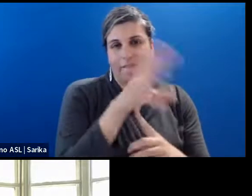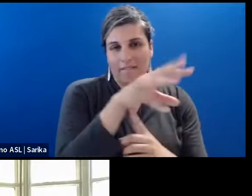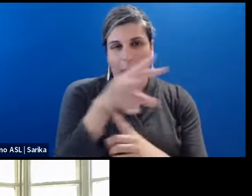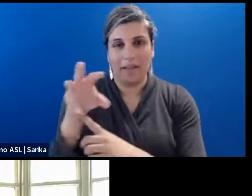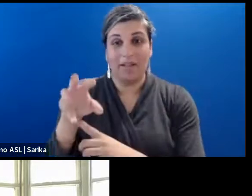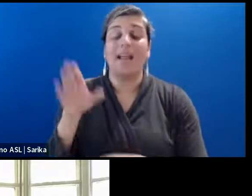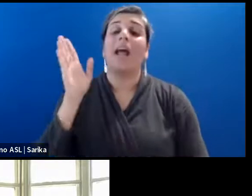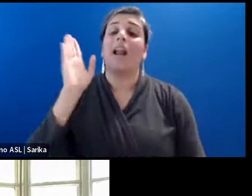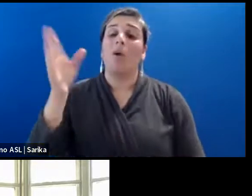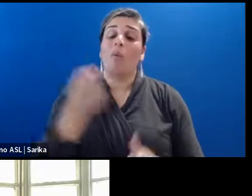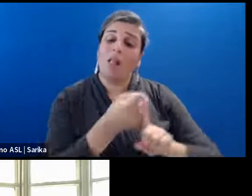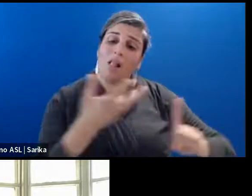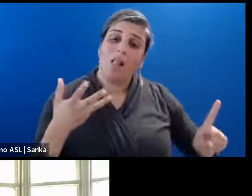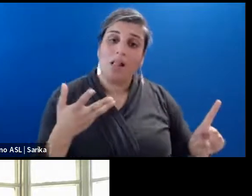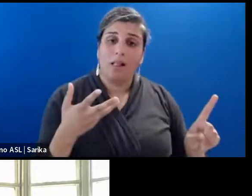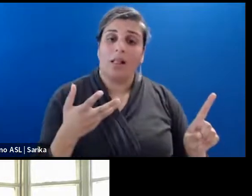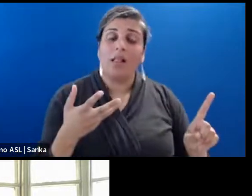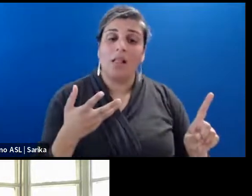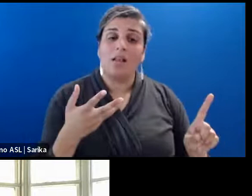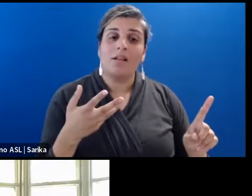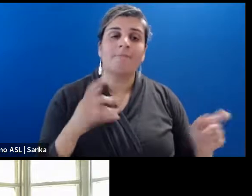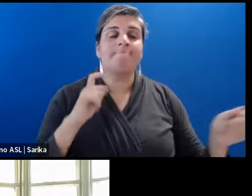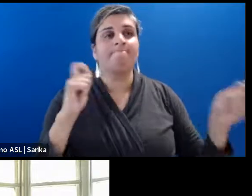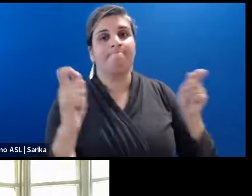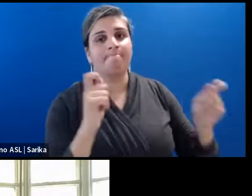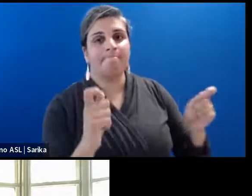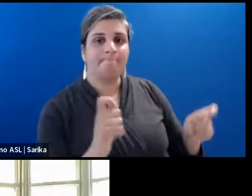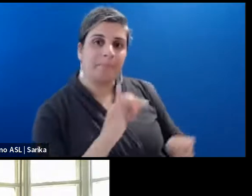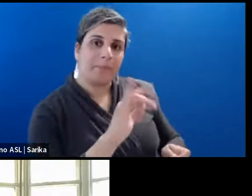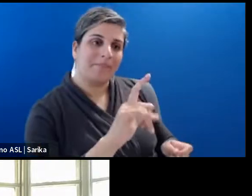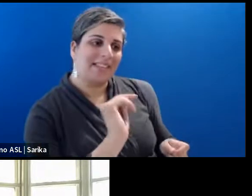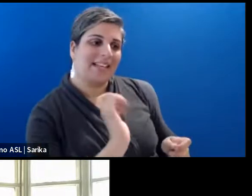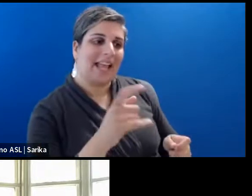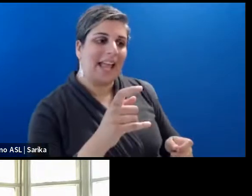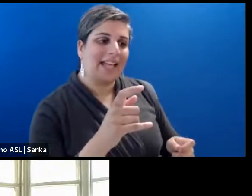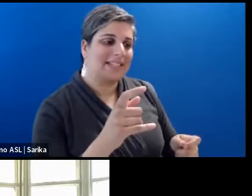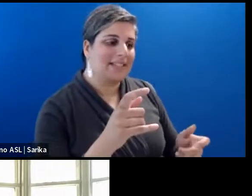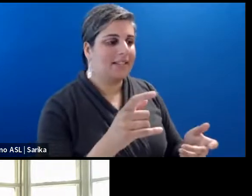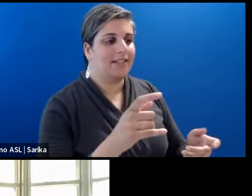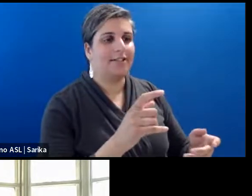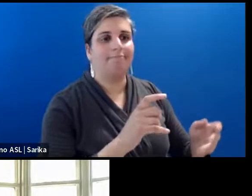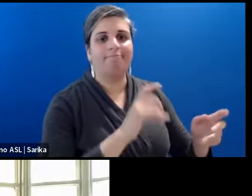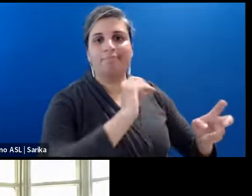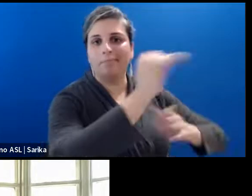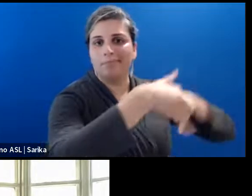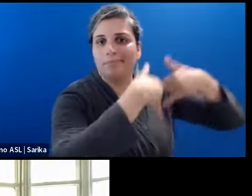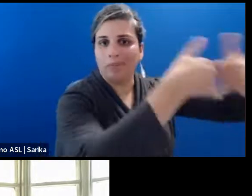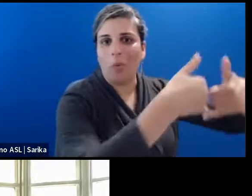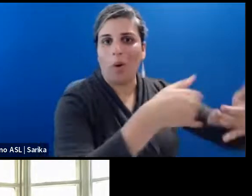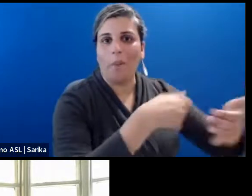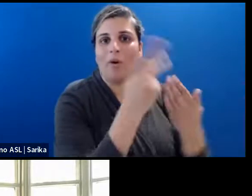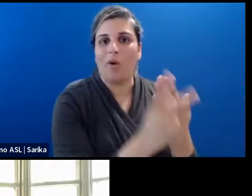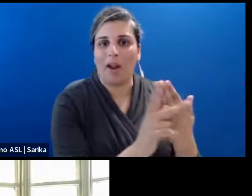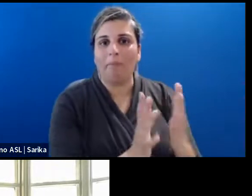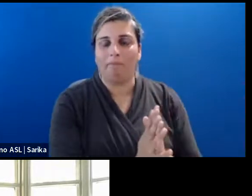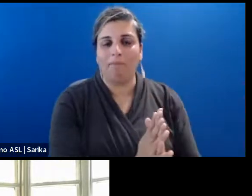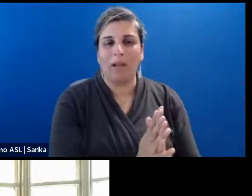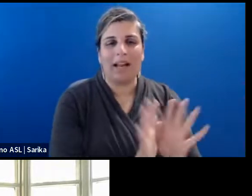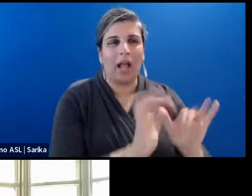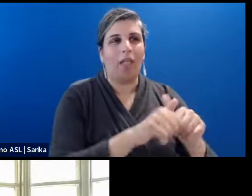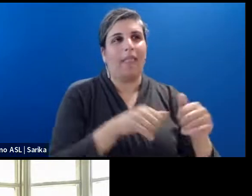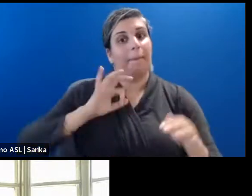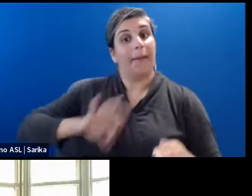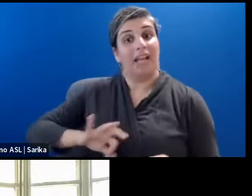lot about the changes in the Illinois tax incentive programs and how those are beneficial to independent